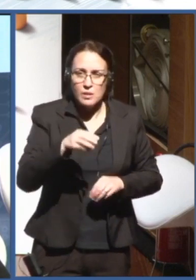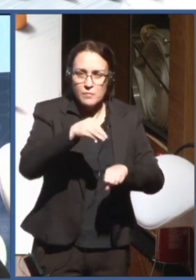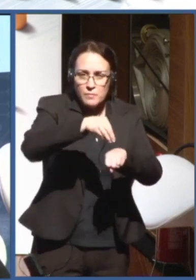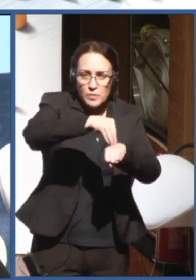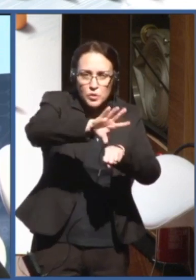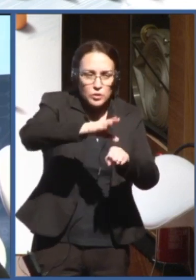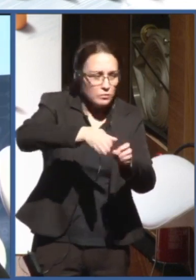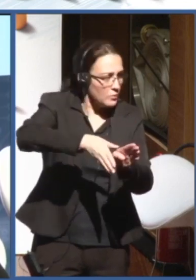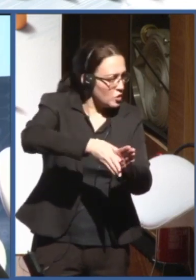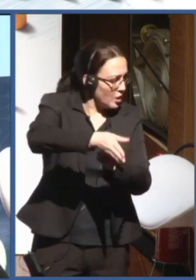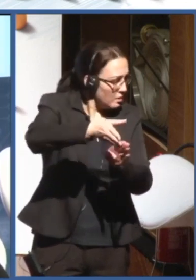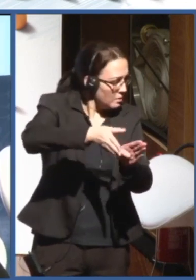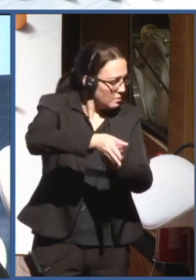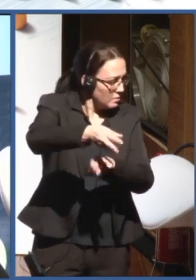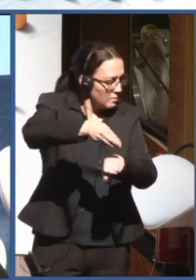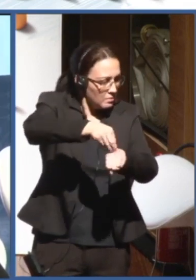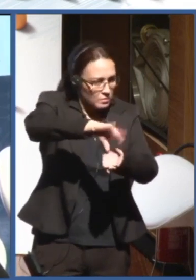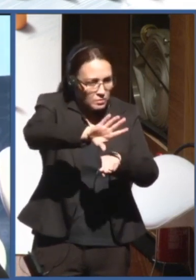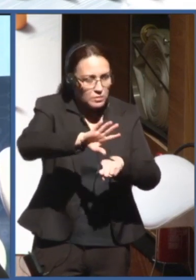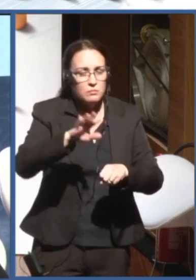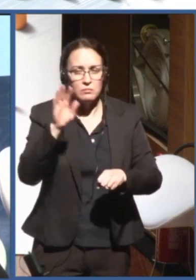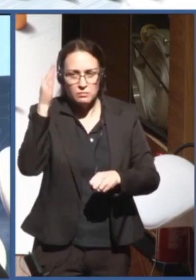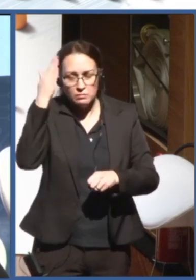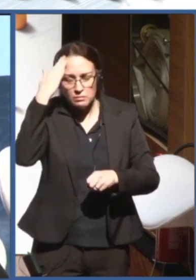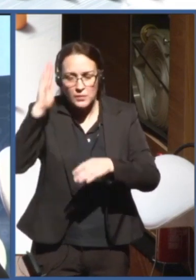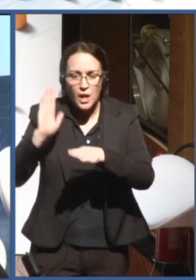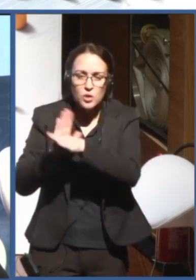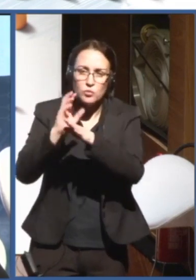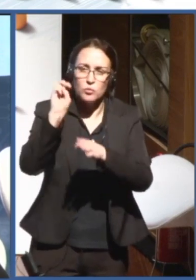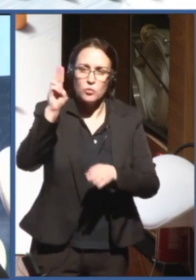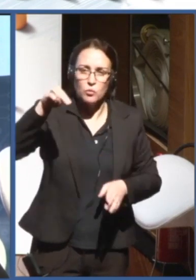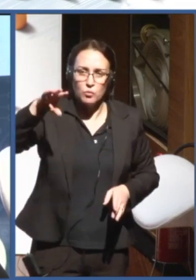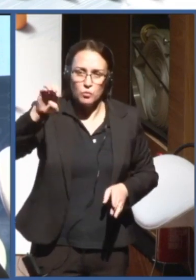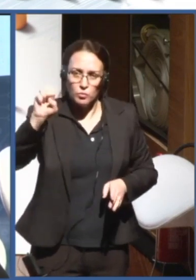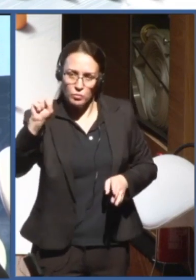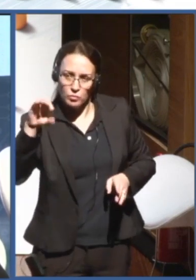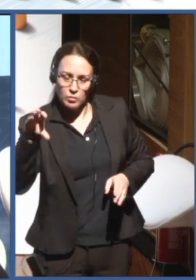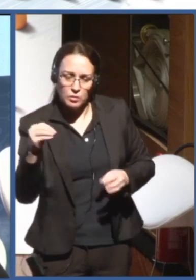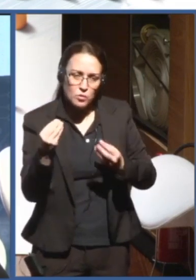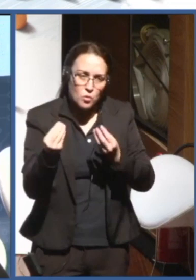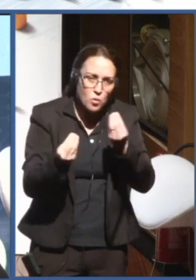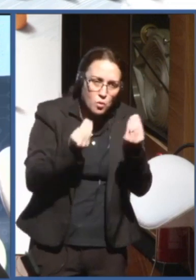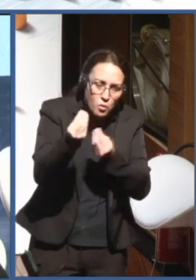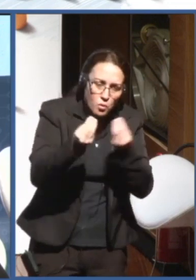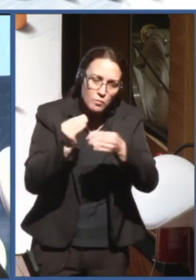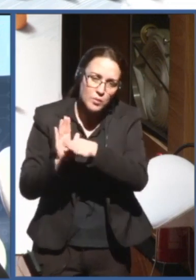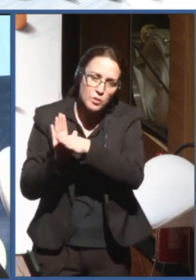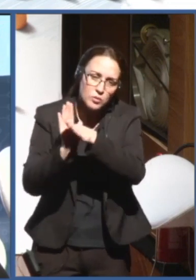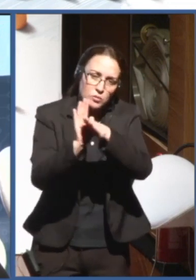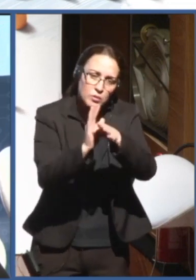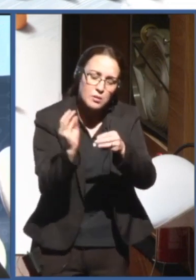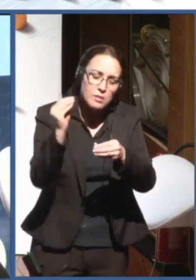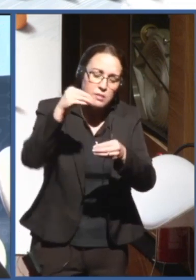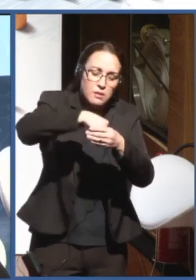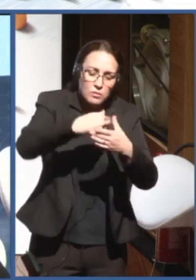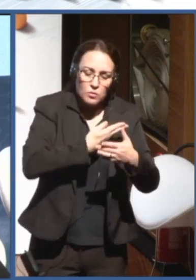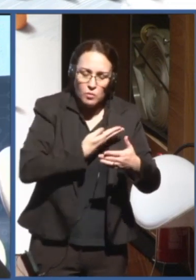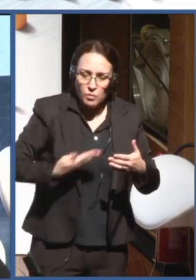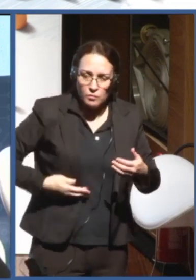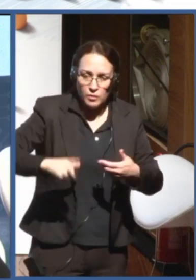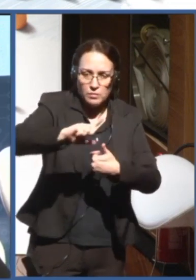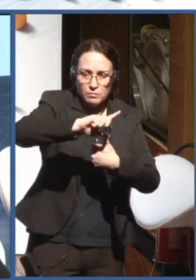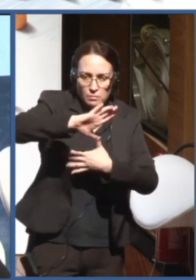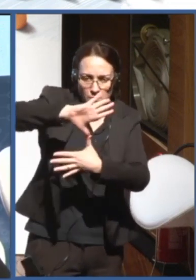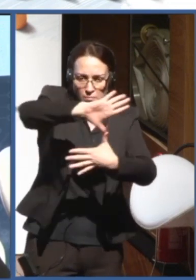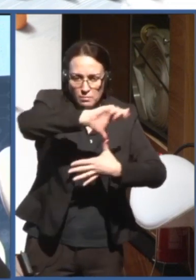those issues, but how you see this observatory helping a government like Brazil, but also in the region of Latin America, how this observatory can